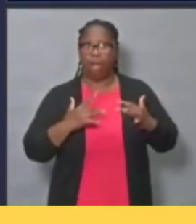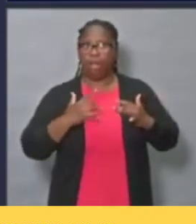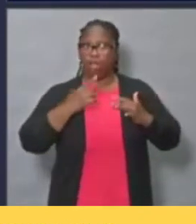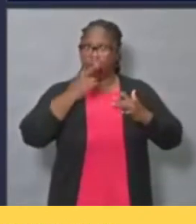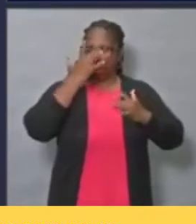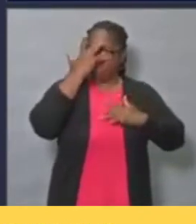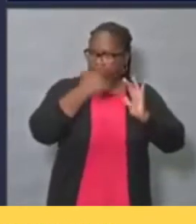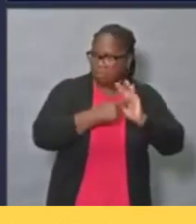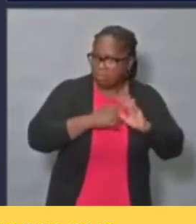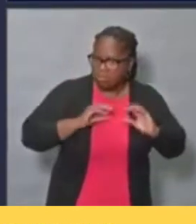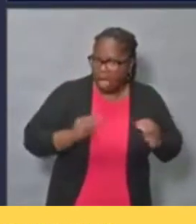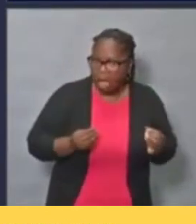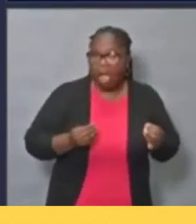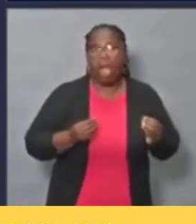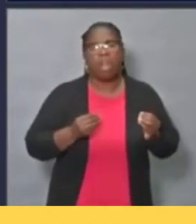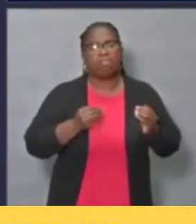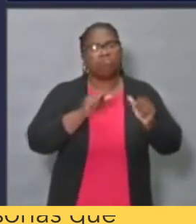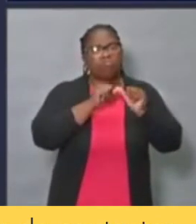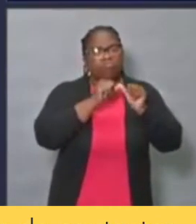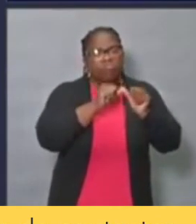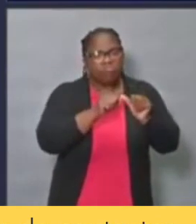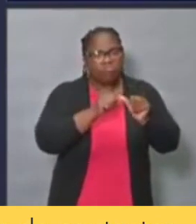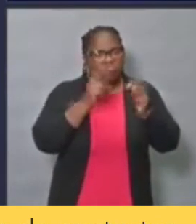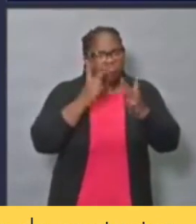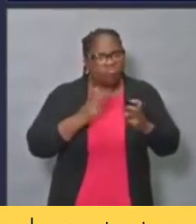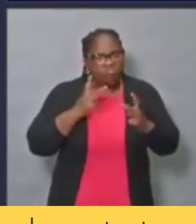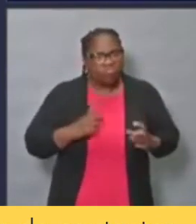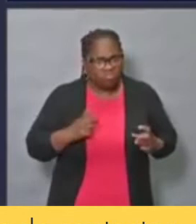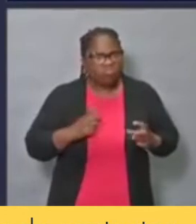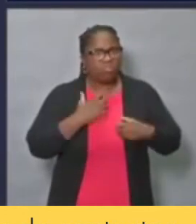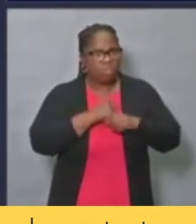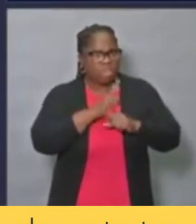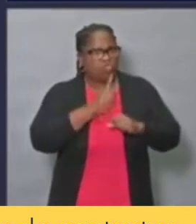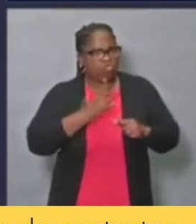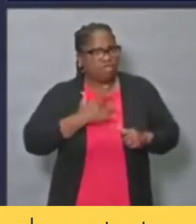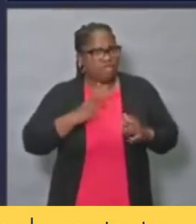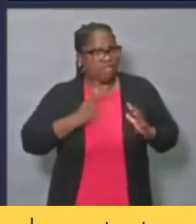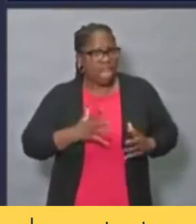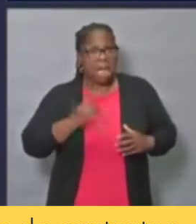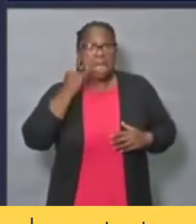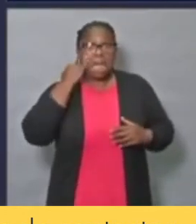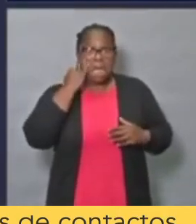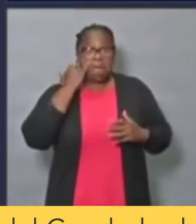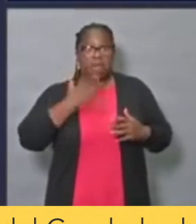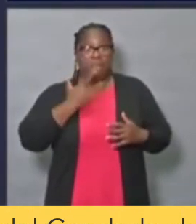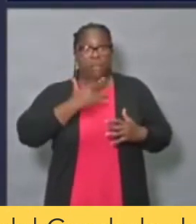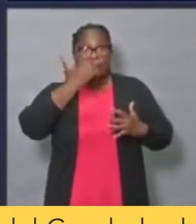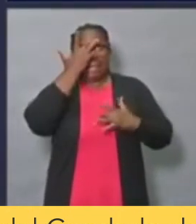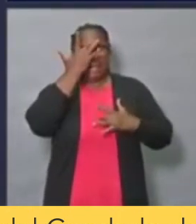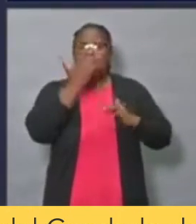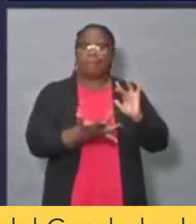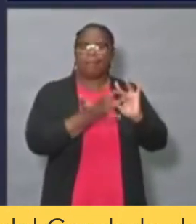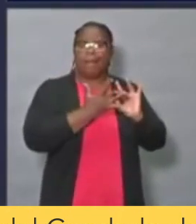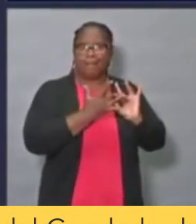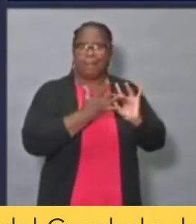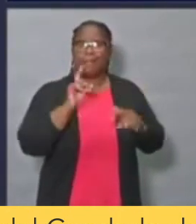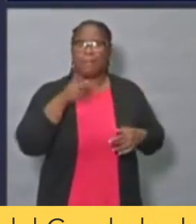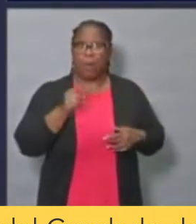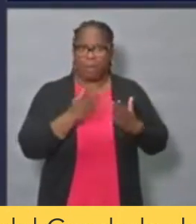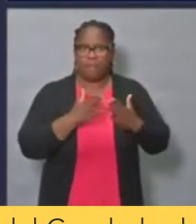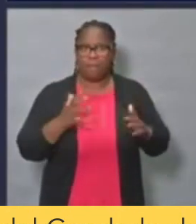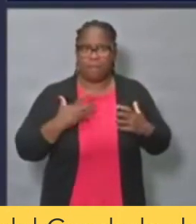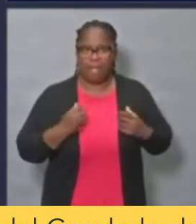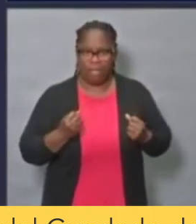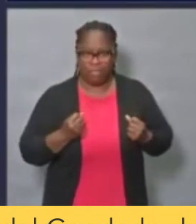Public health is over 1,500 people that work as case investigators and contact tracers. And we're very grateful to other county